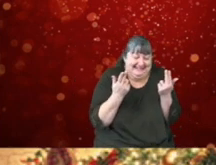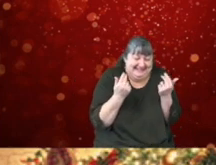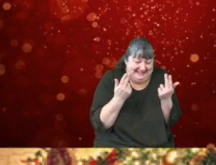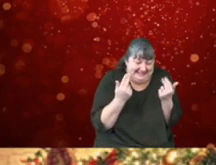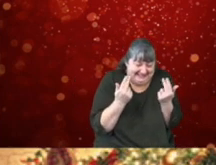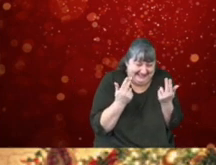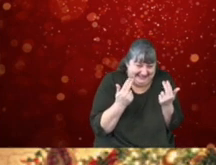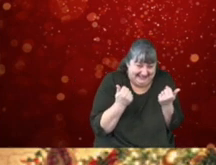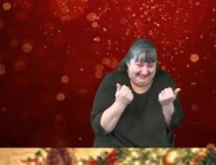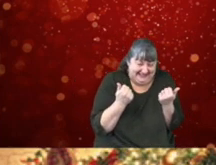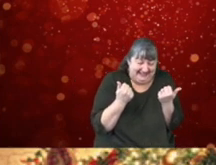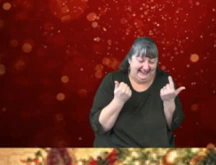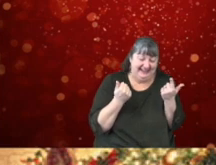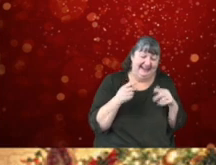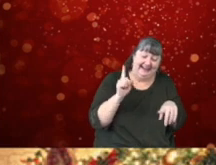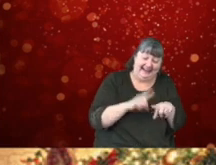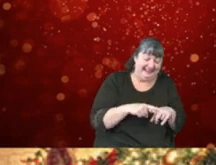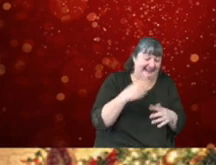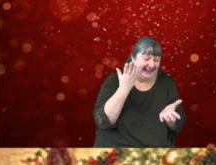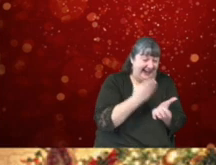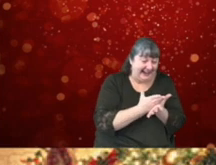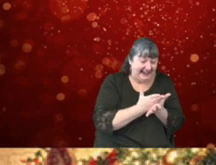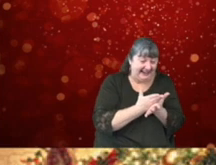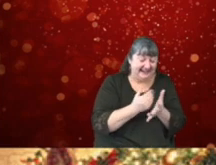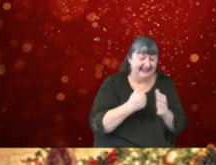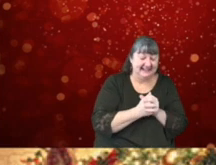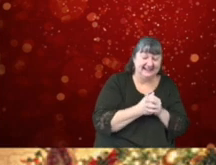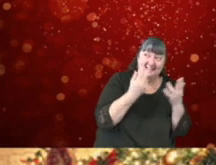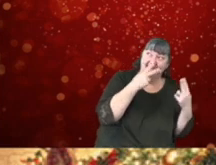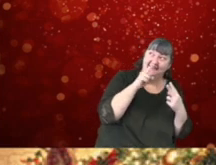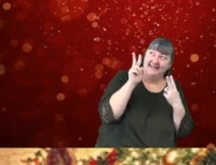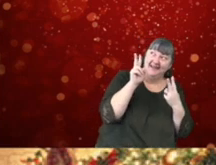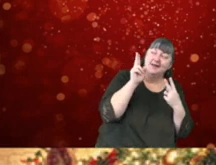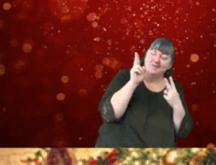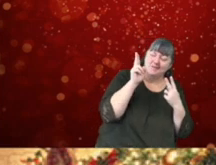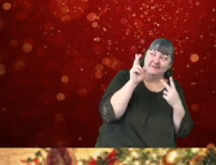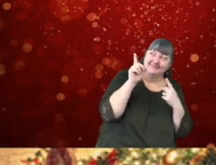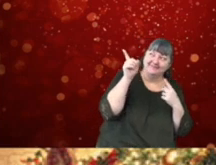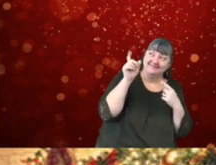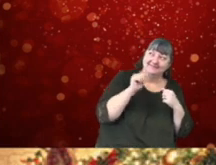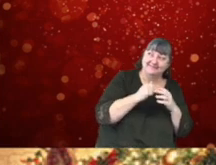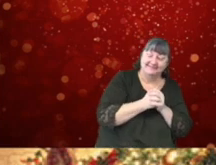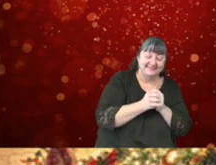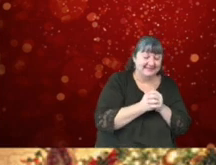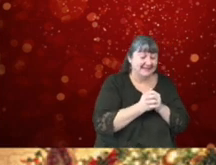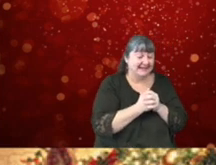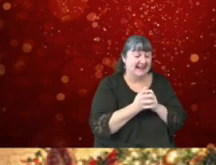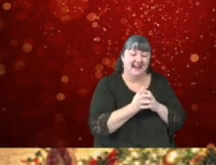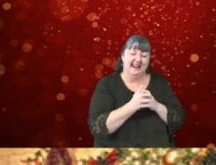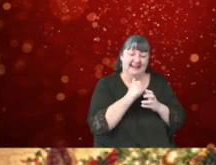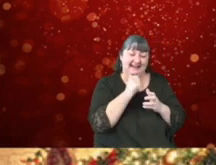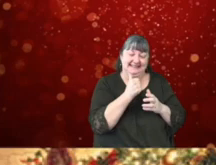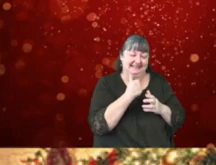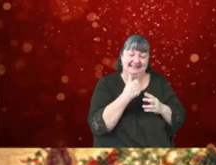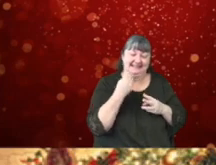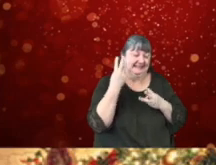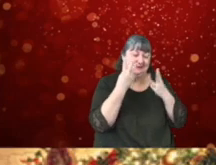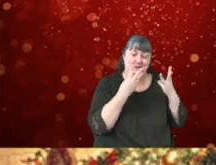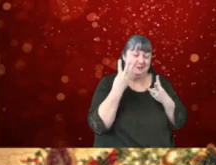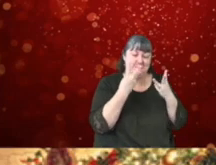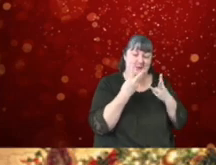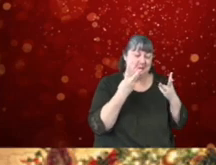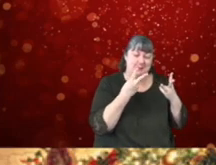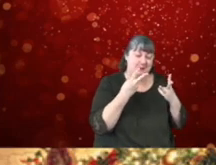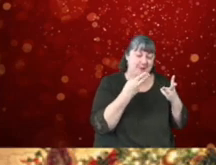myself. A wink of his eye and a twist of his head soon gave me to know I had nothing to dread.